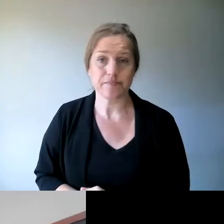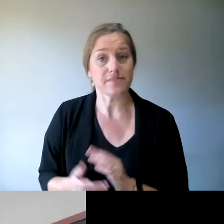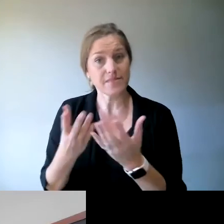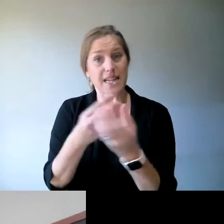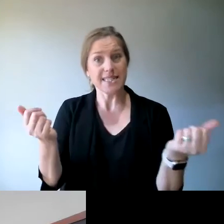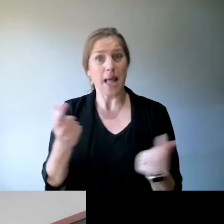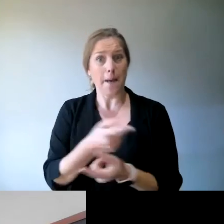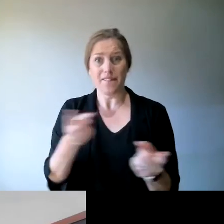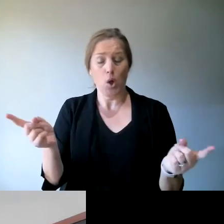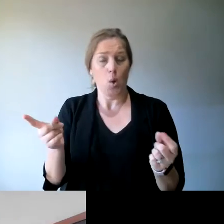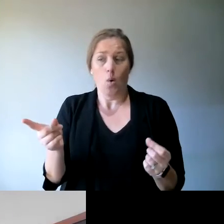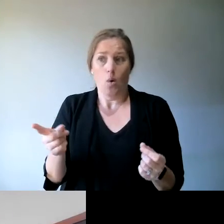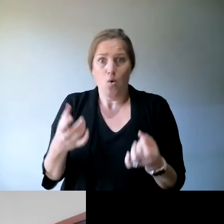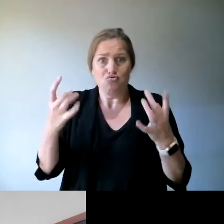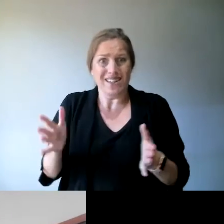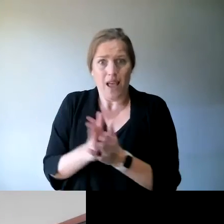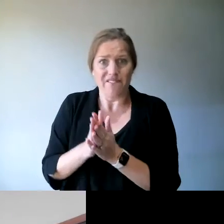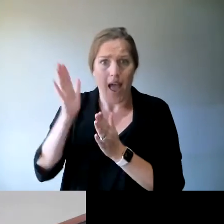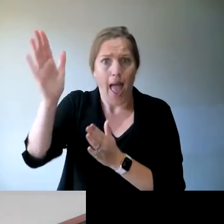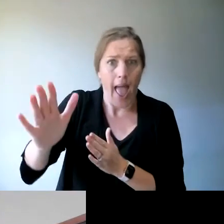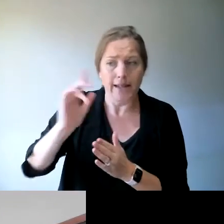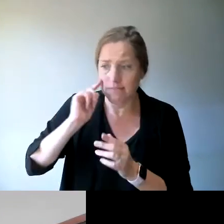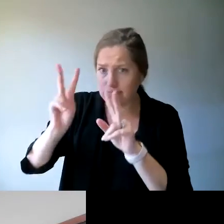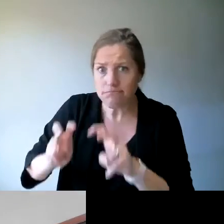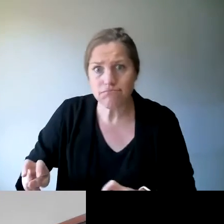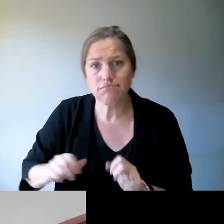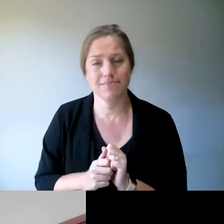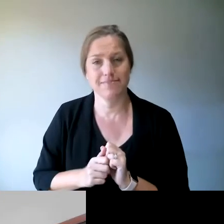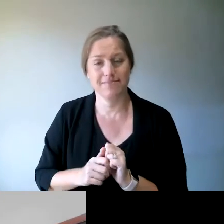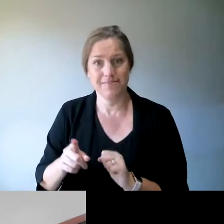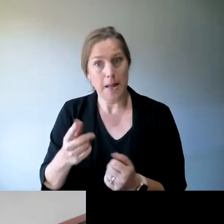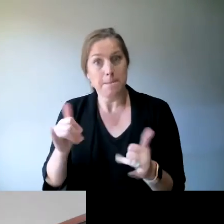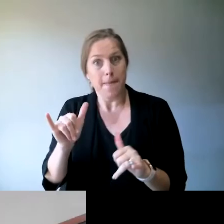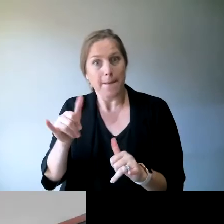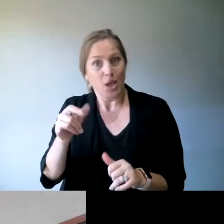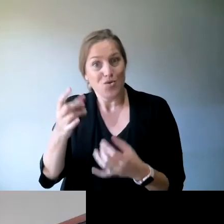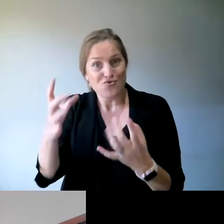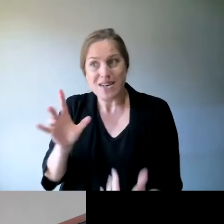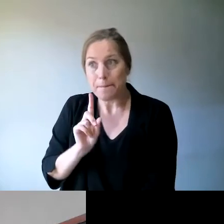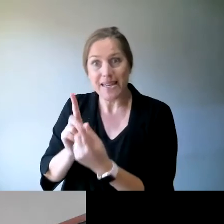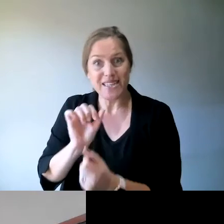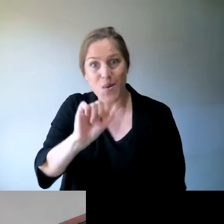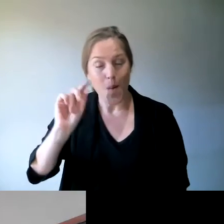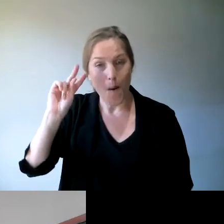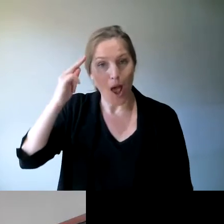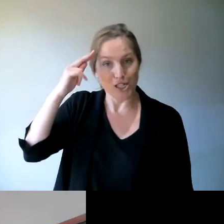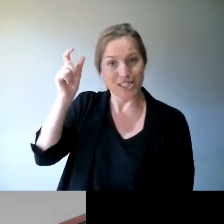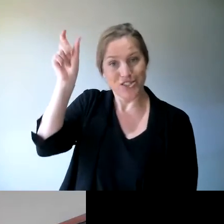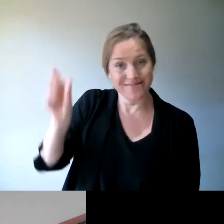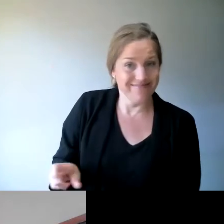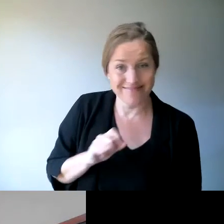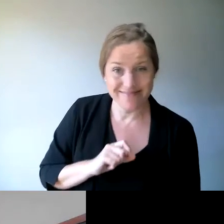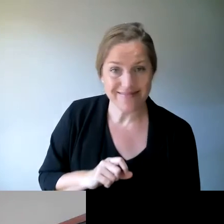very advanced in this work. You know, you've probably met your sitting politicians. Some are re-standing, some are not. But,